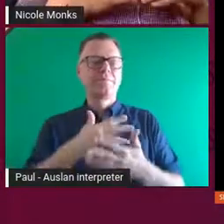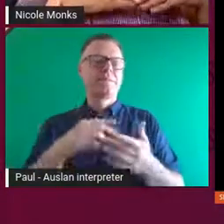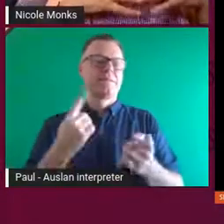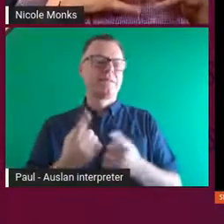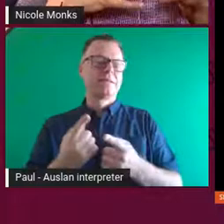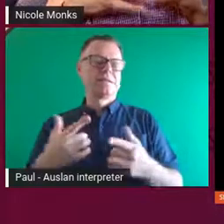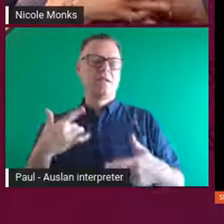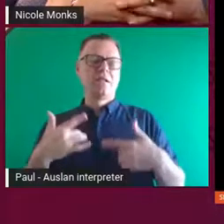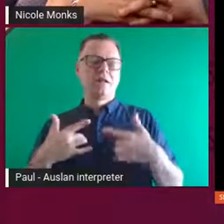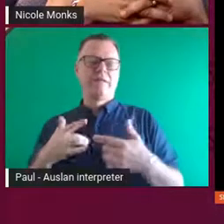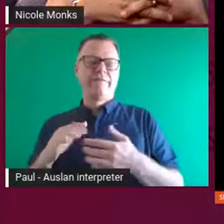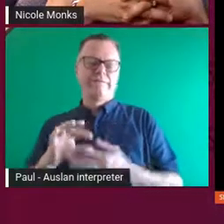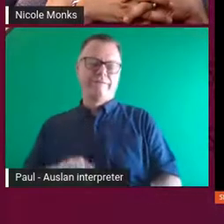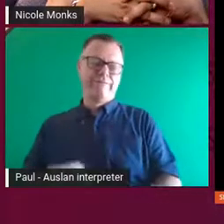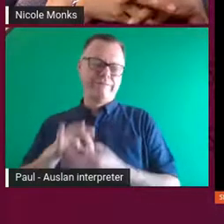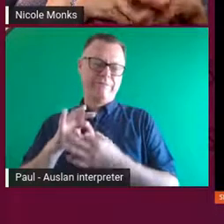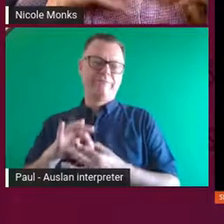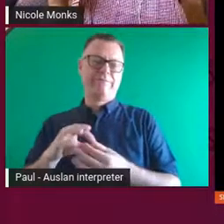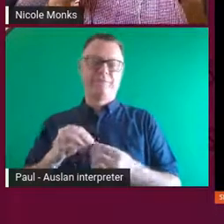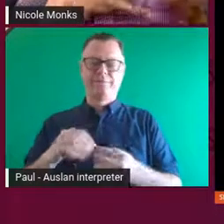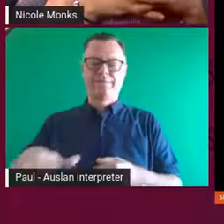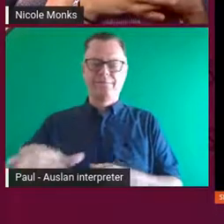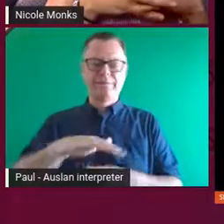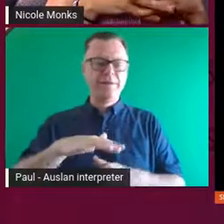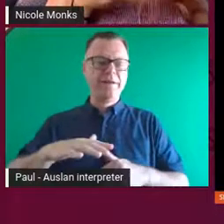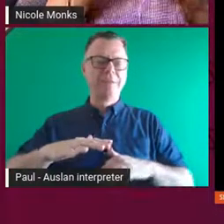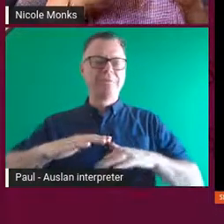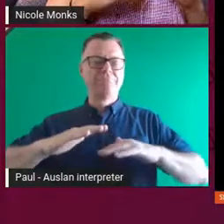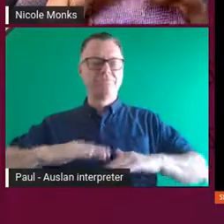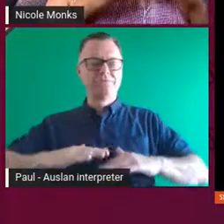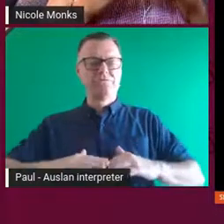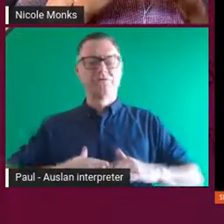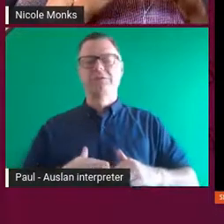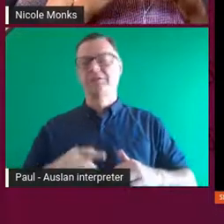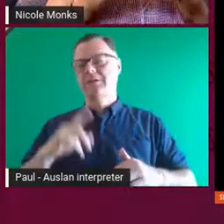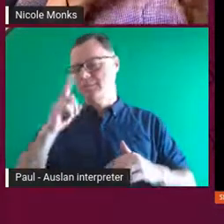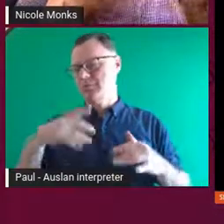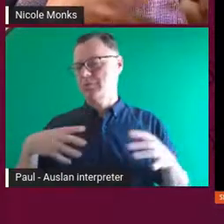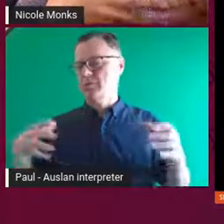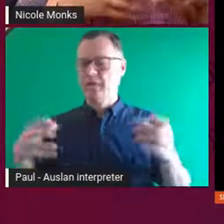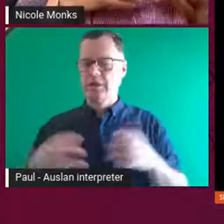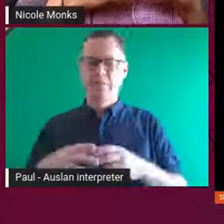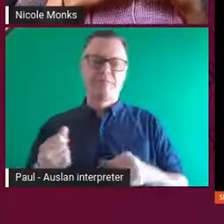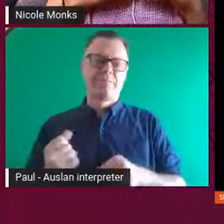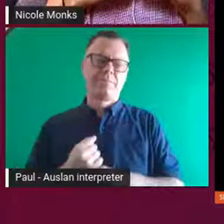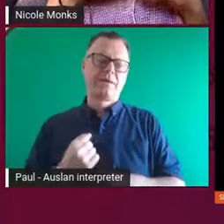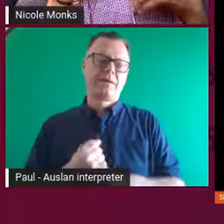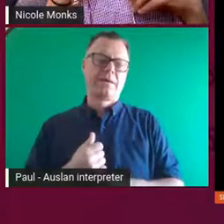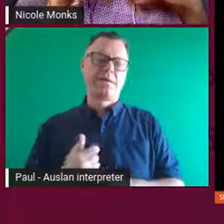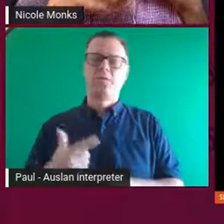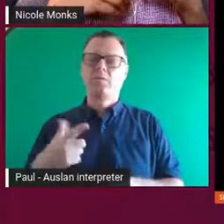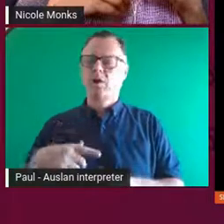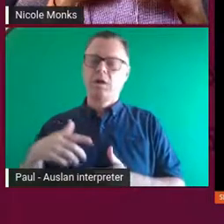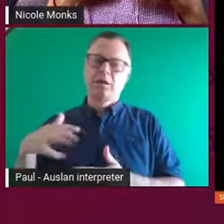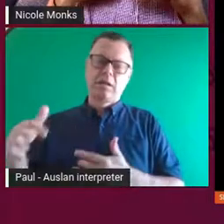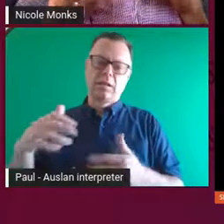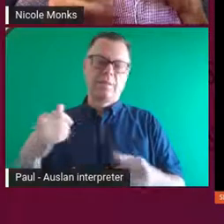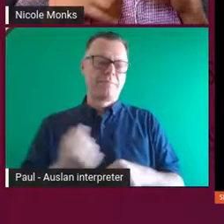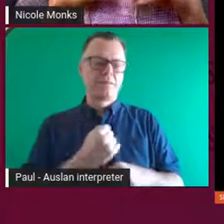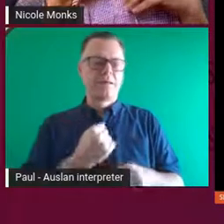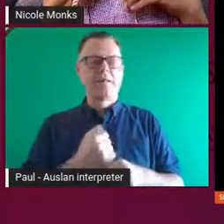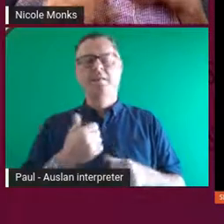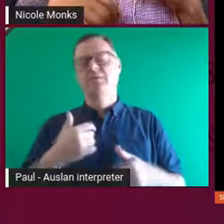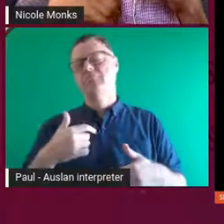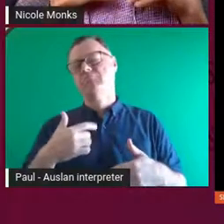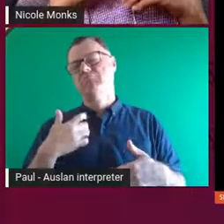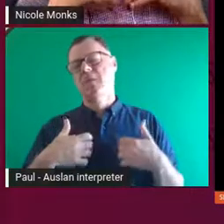of people and place and the togetherness of making after you've collected those things and the stories that would